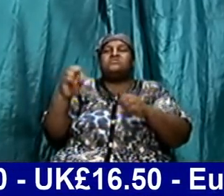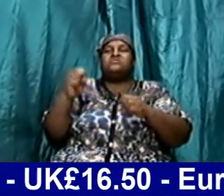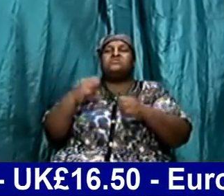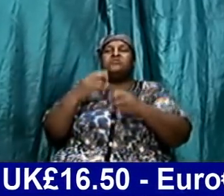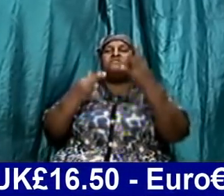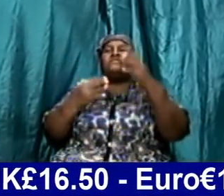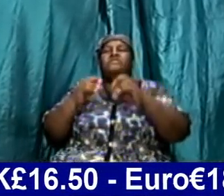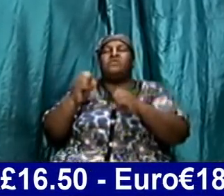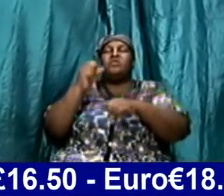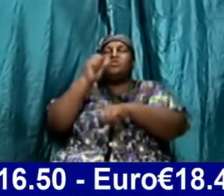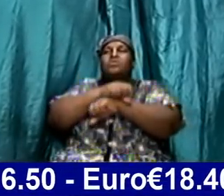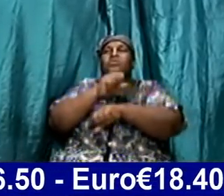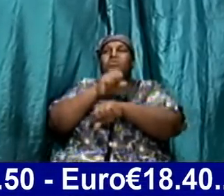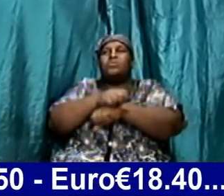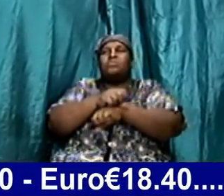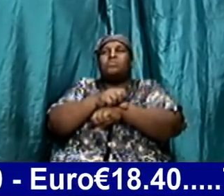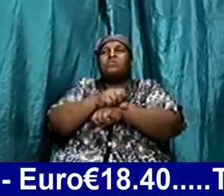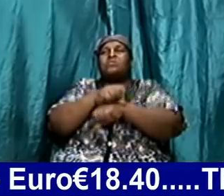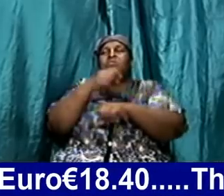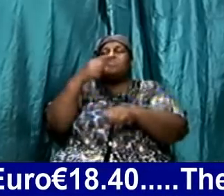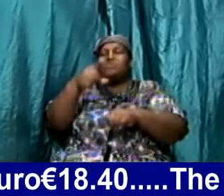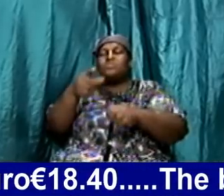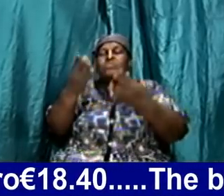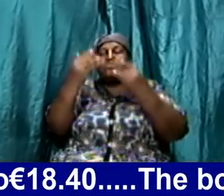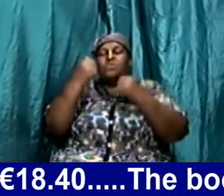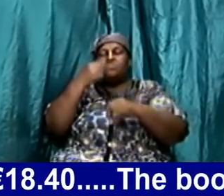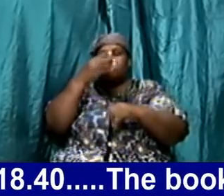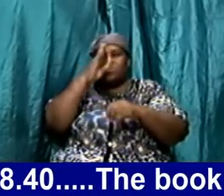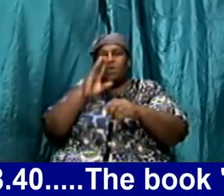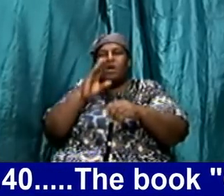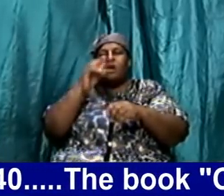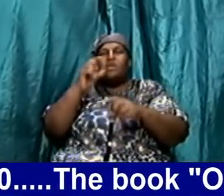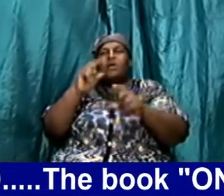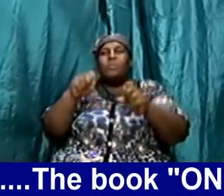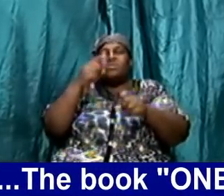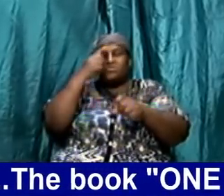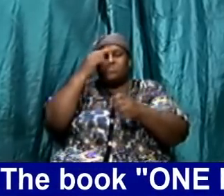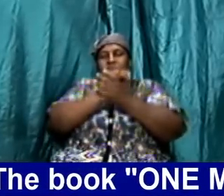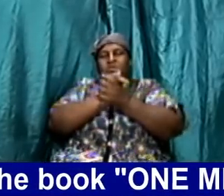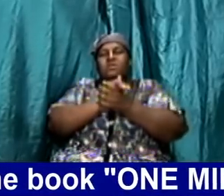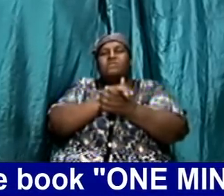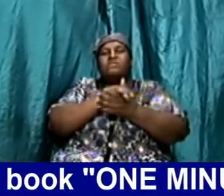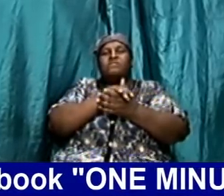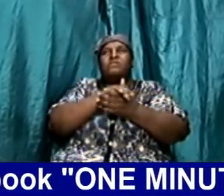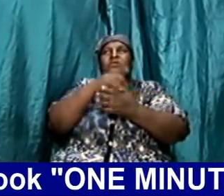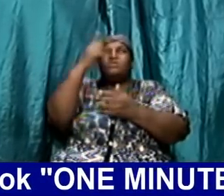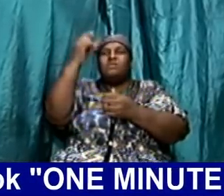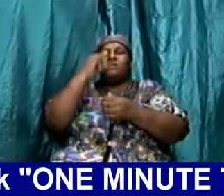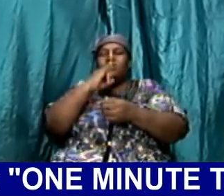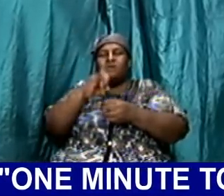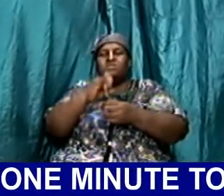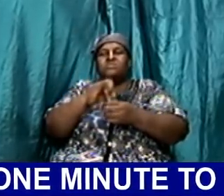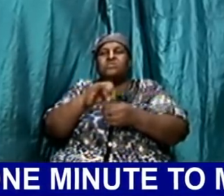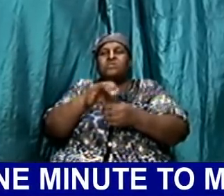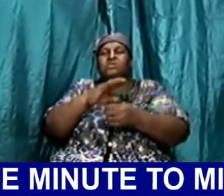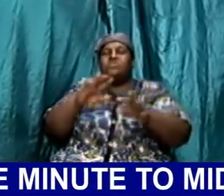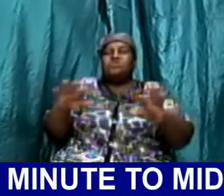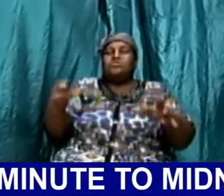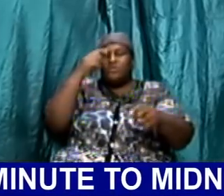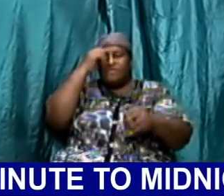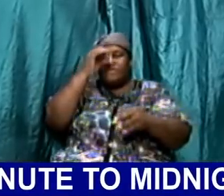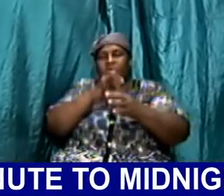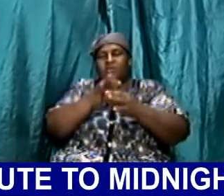for he that commit to God must believe that he is we are children of faith to Abraham cover